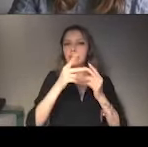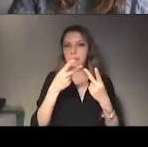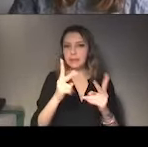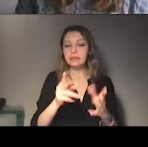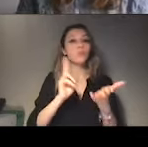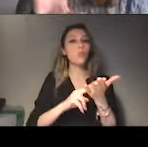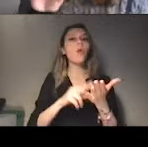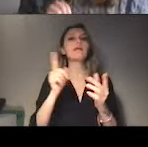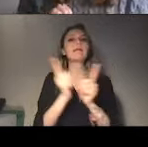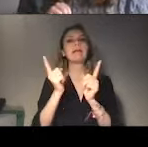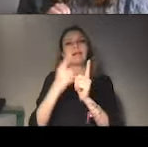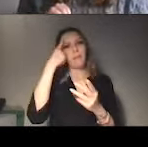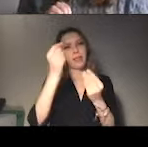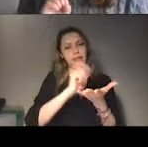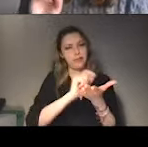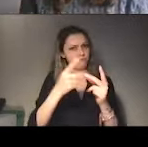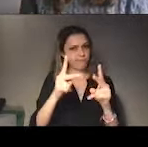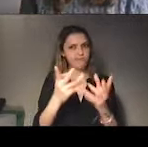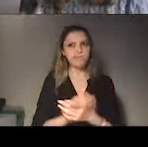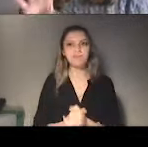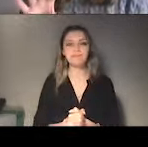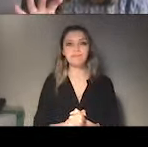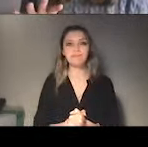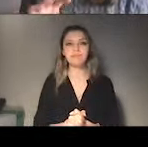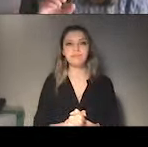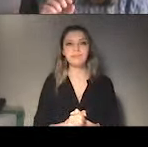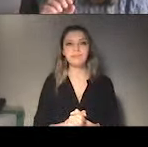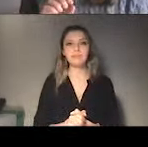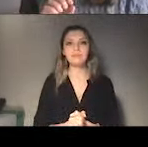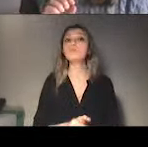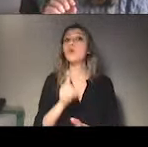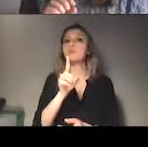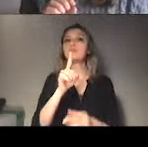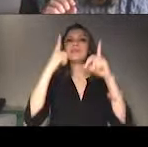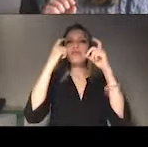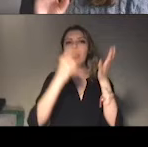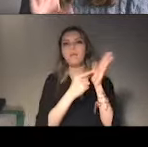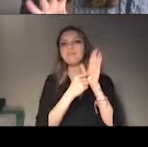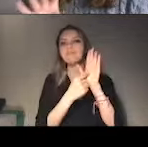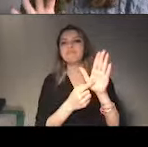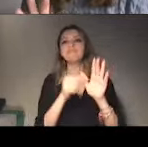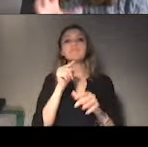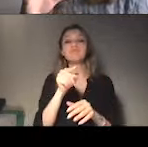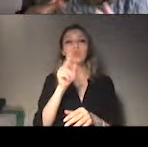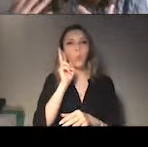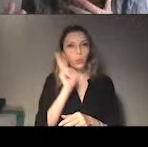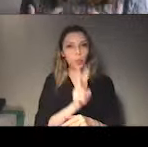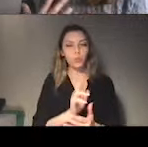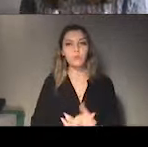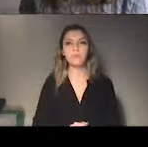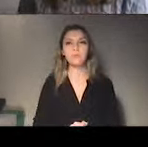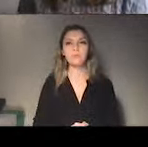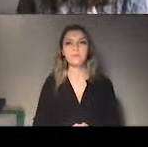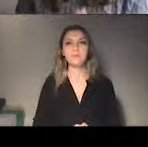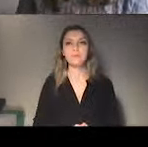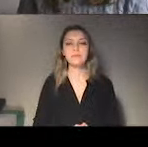So this is just a screenshot that you can see of the first page